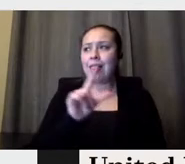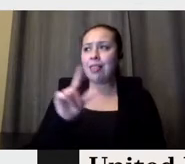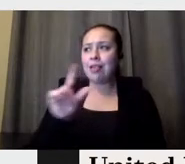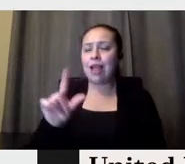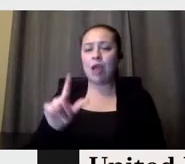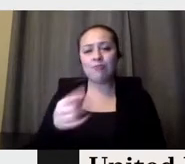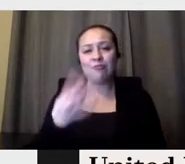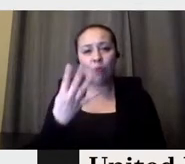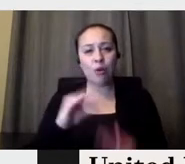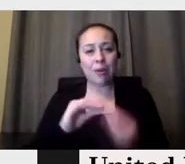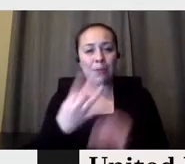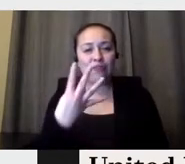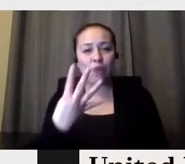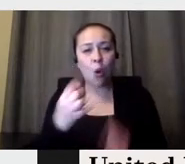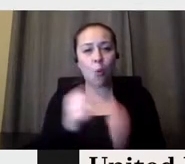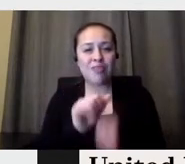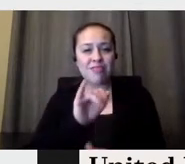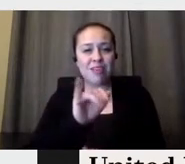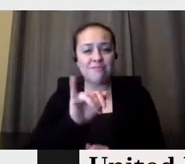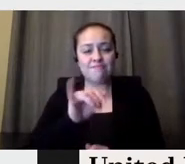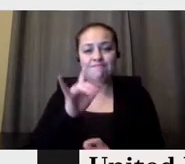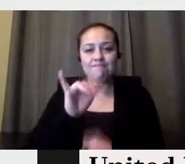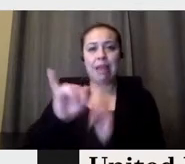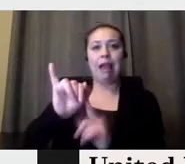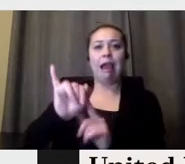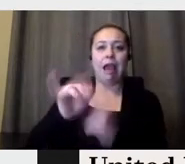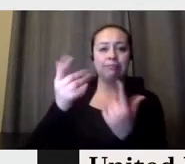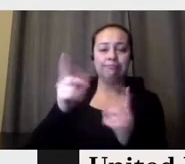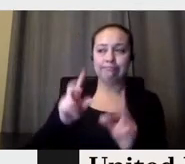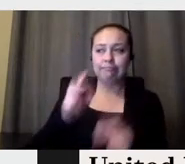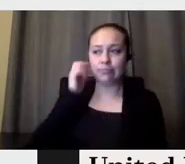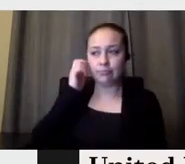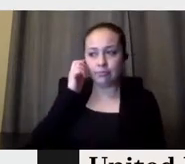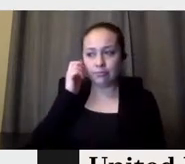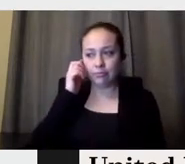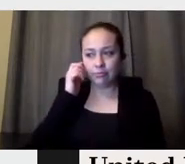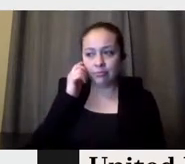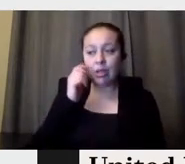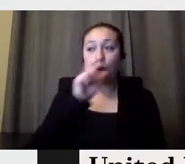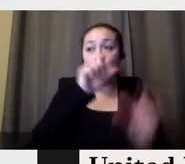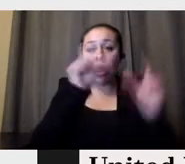the, eye is almost there, you know, it's, it's 19, almost there.